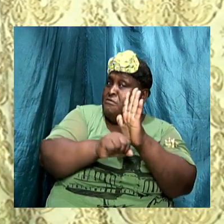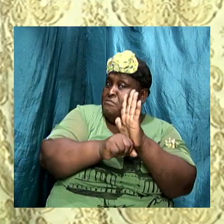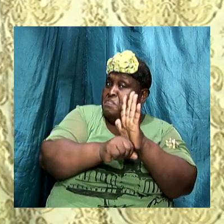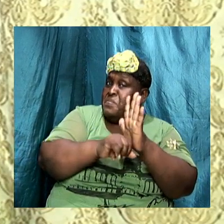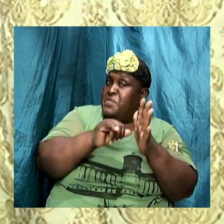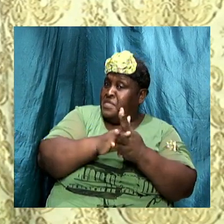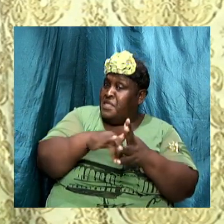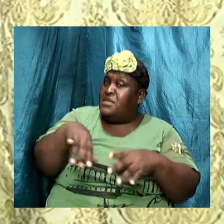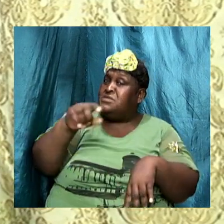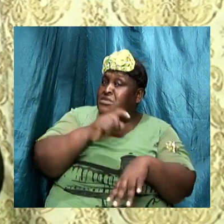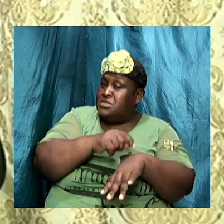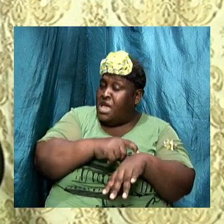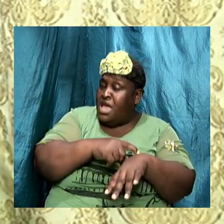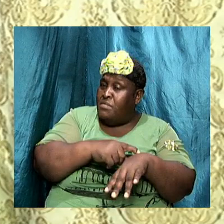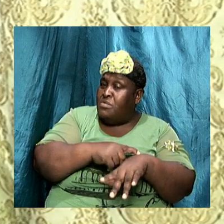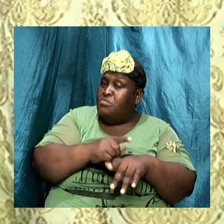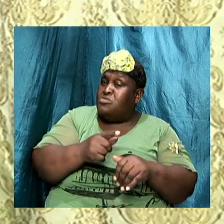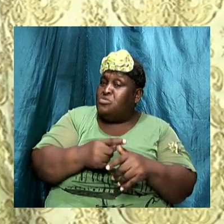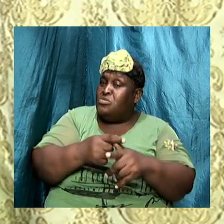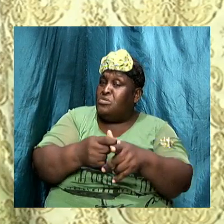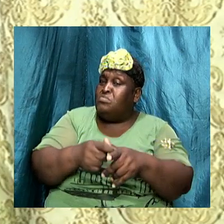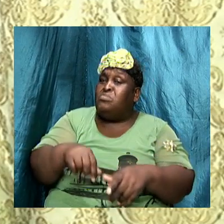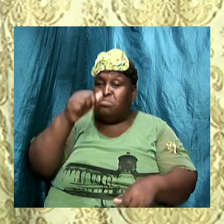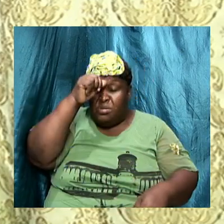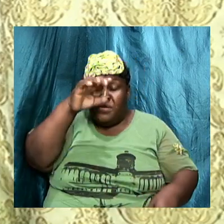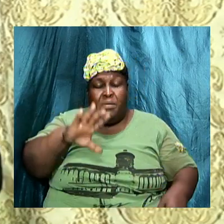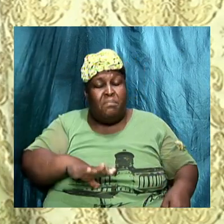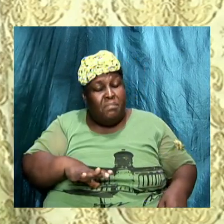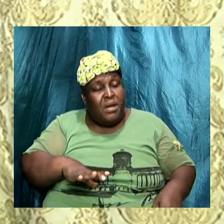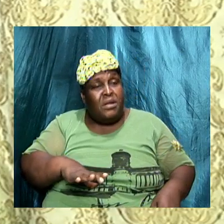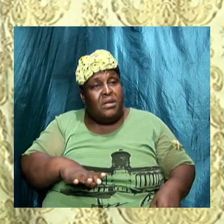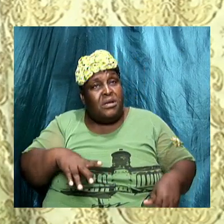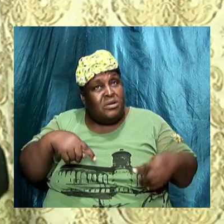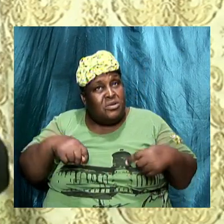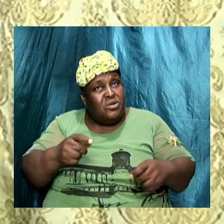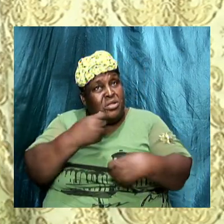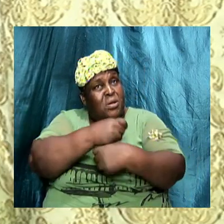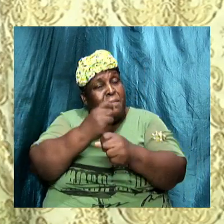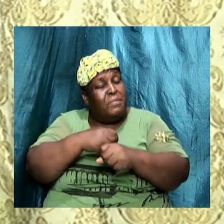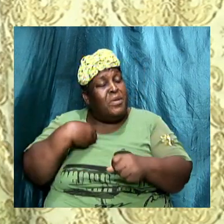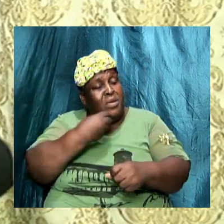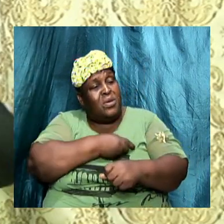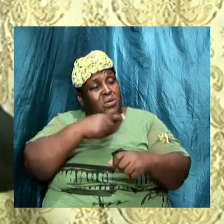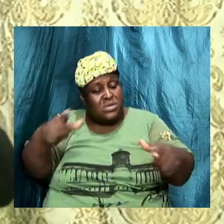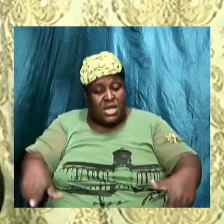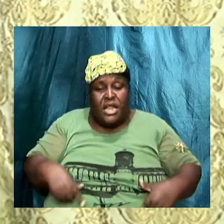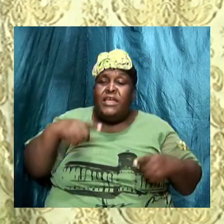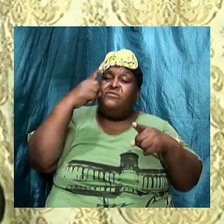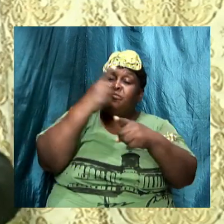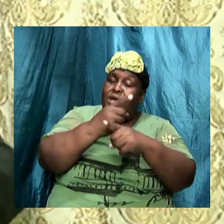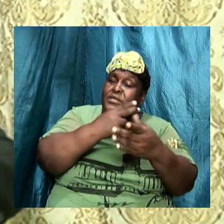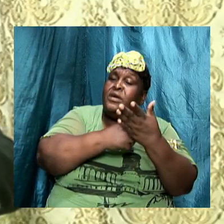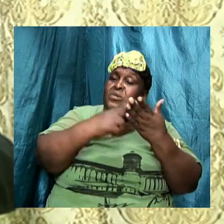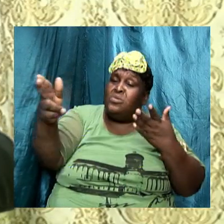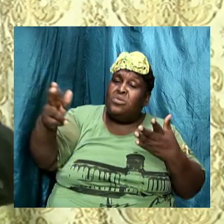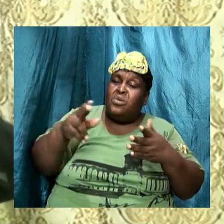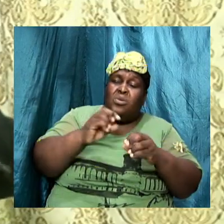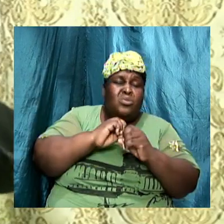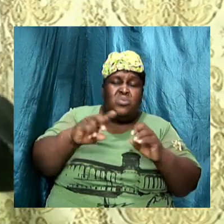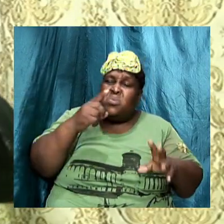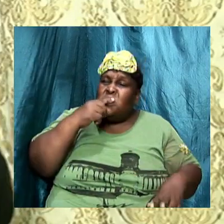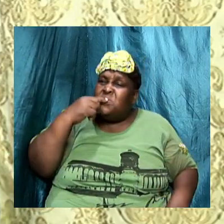time you are supposed to run but if the man is trying to get us to live right and to live holy don't say that it is not